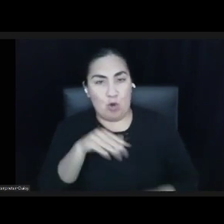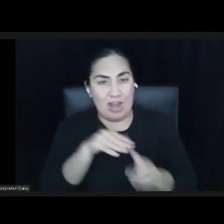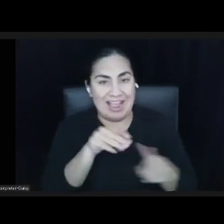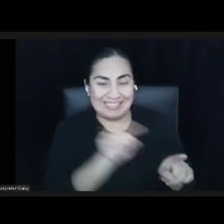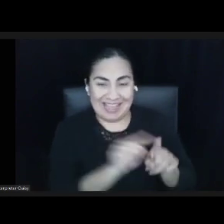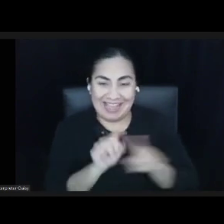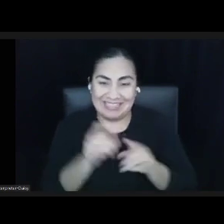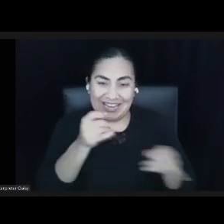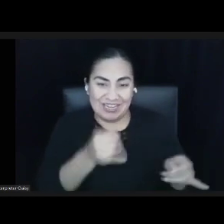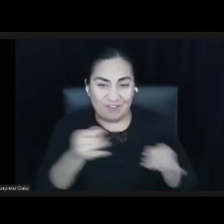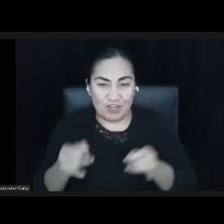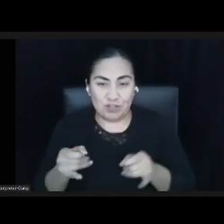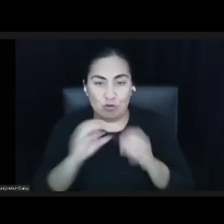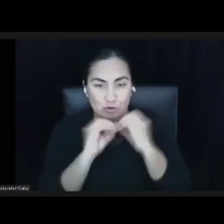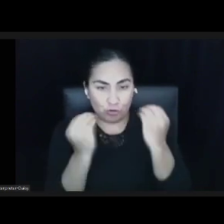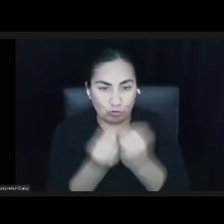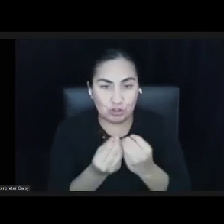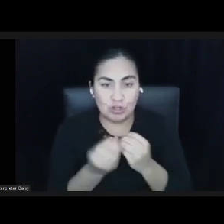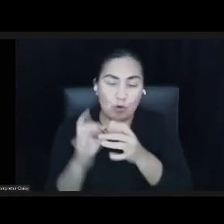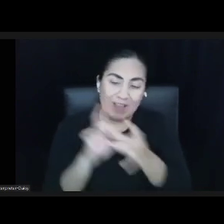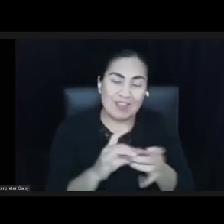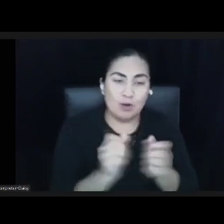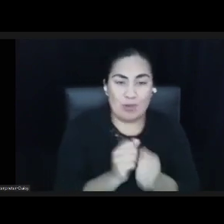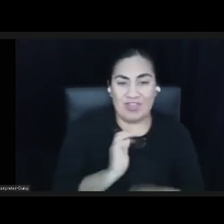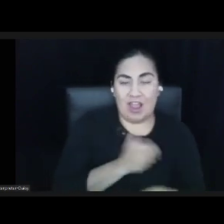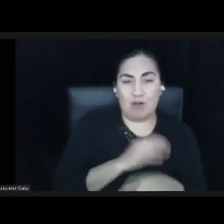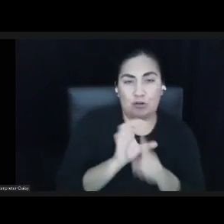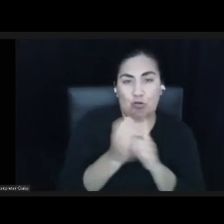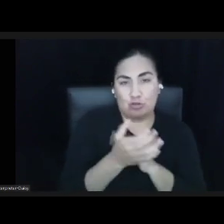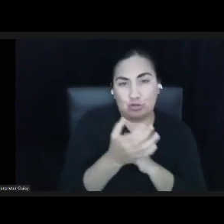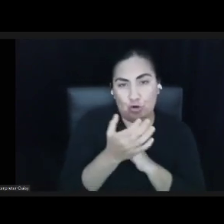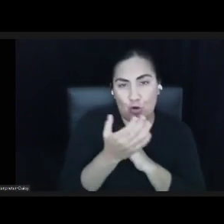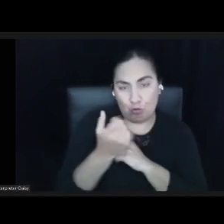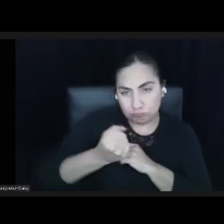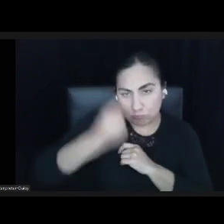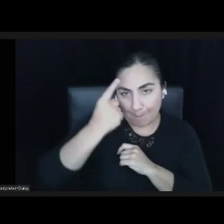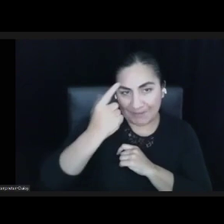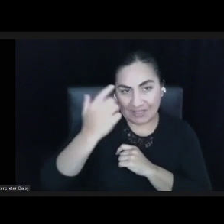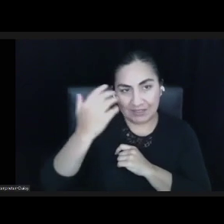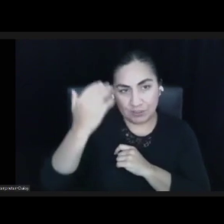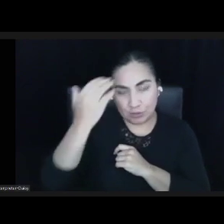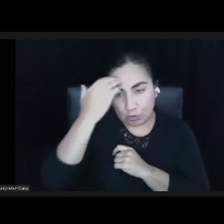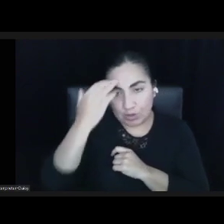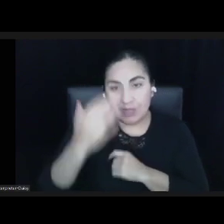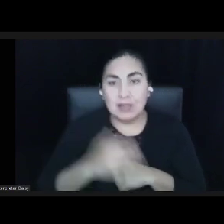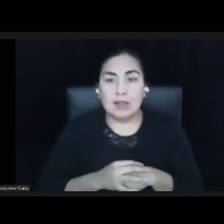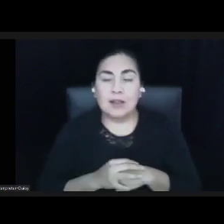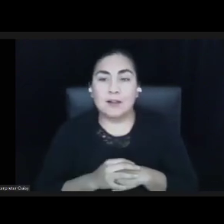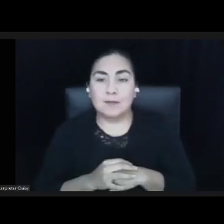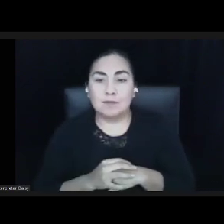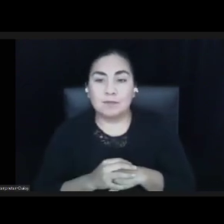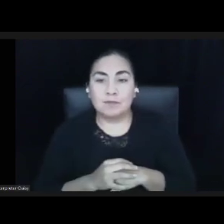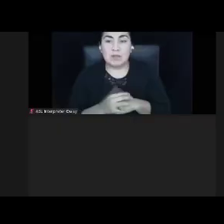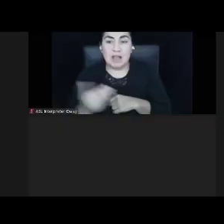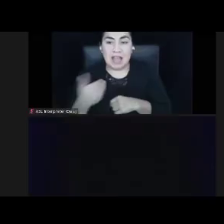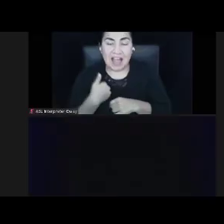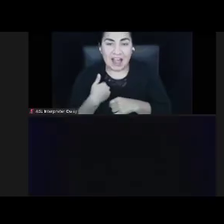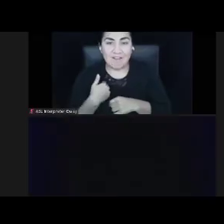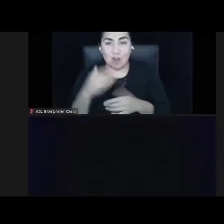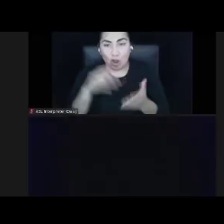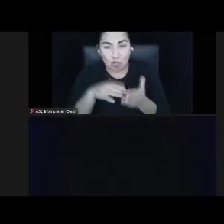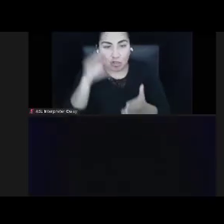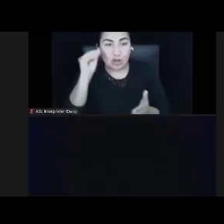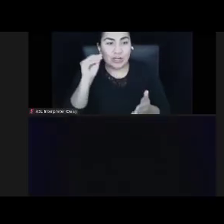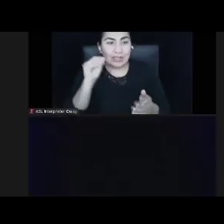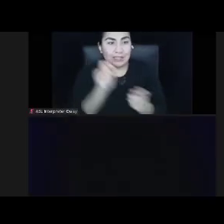regarding our cultural competence, have factor research and learning into our theories of change, have attended